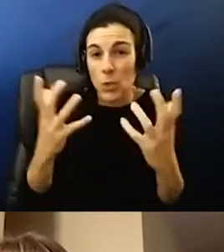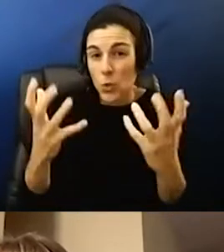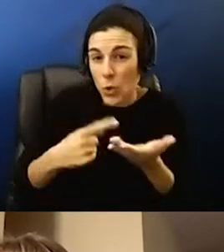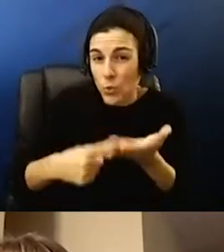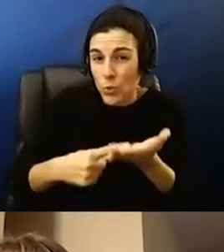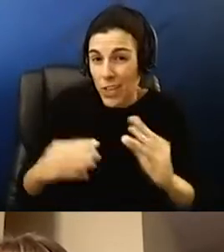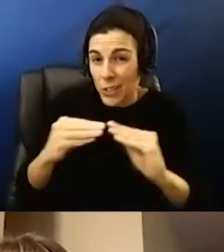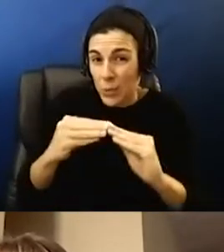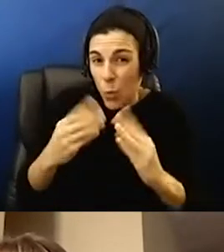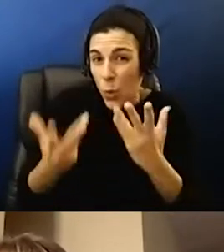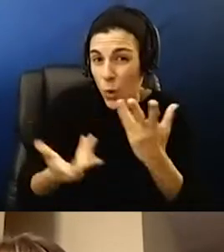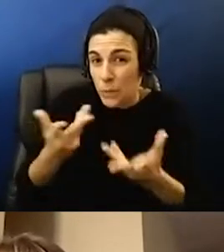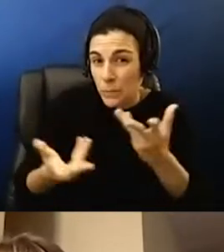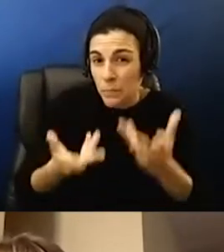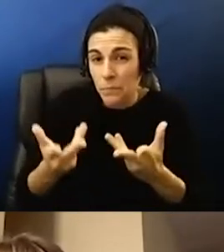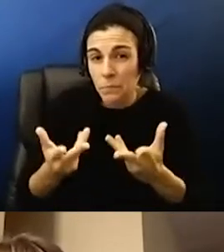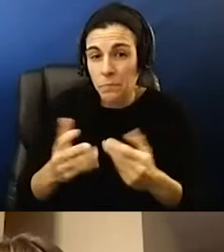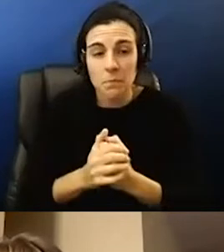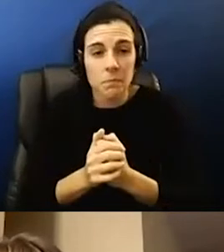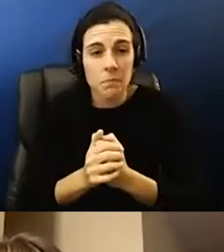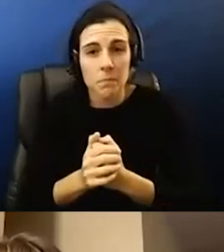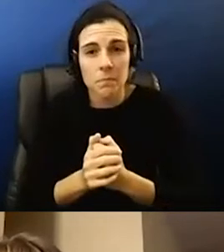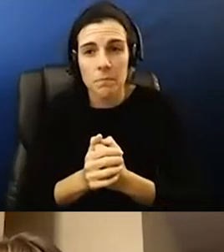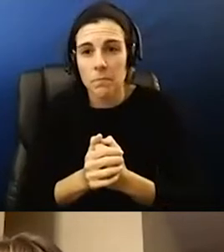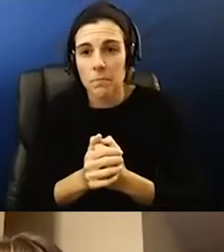where we are on those efforts, or Dr. Presley as well?